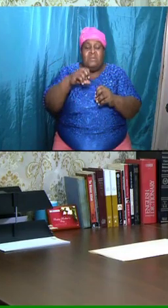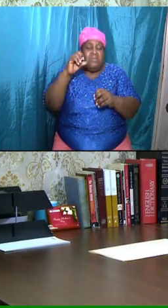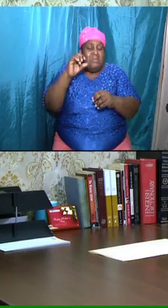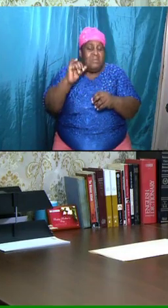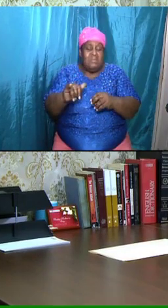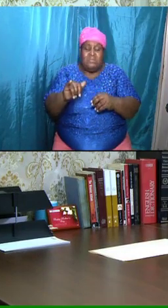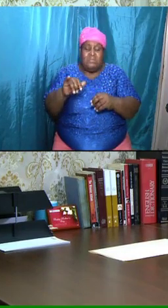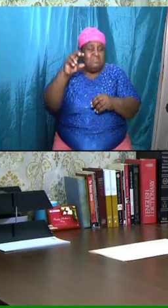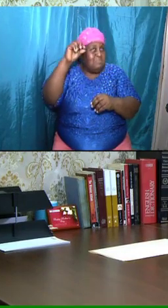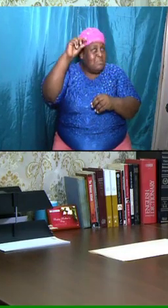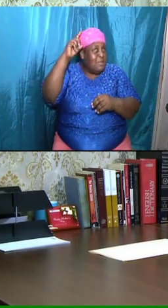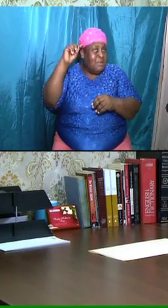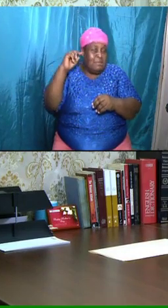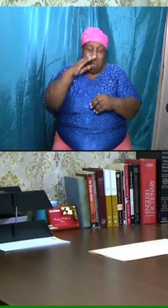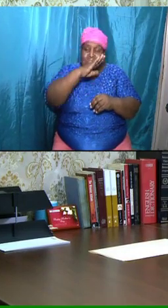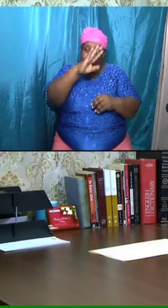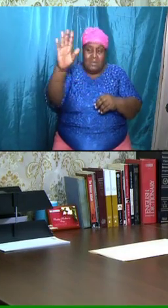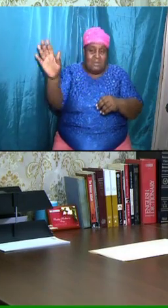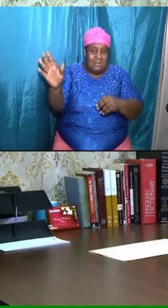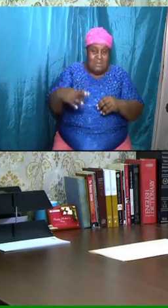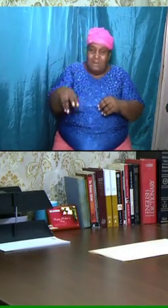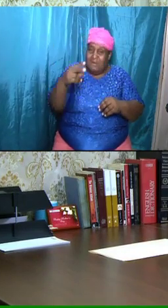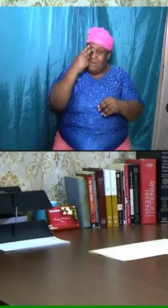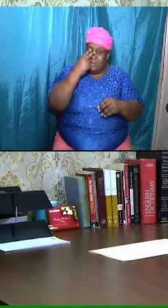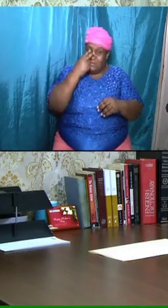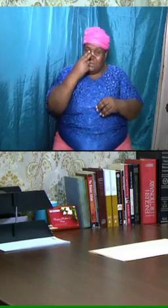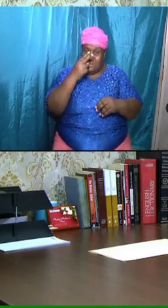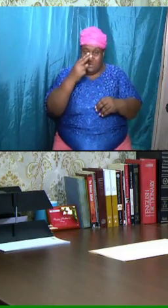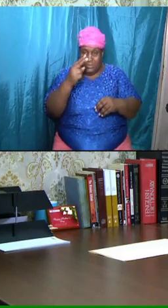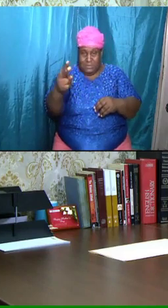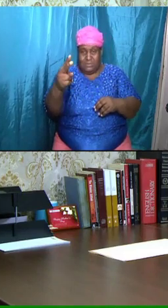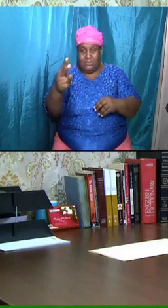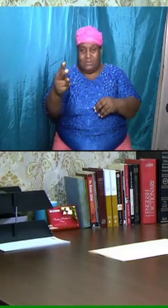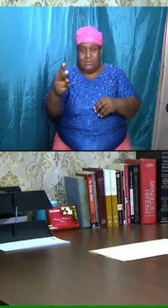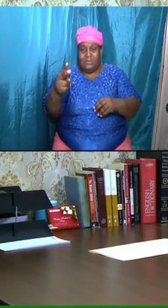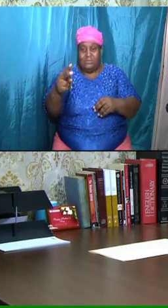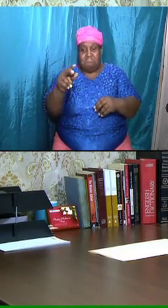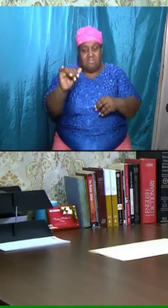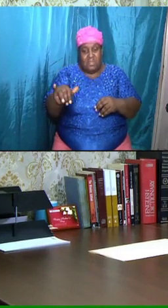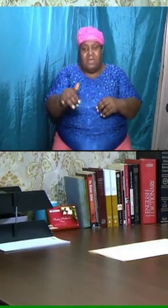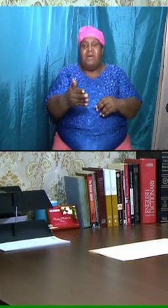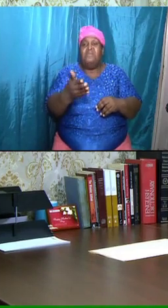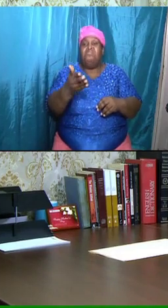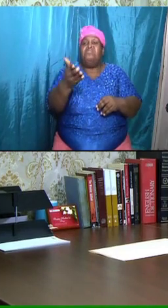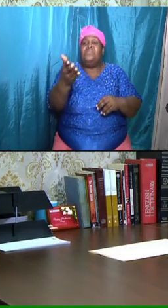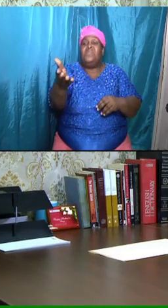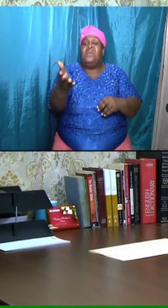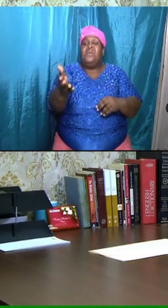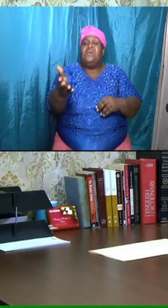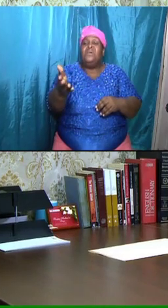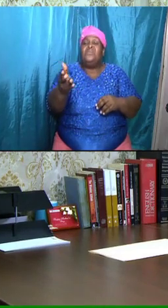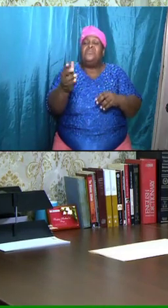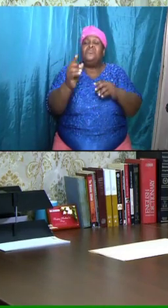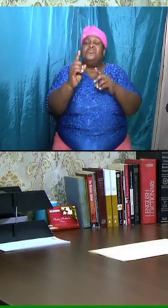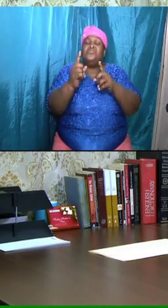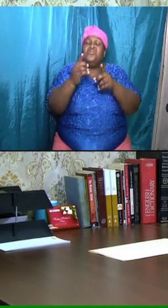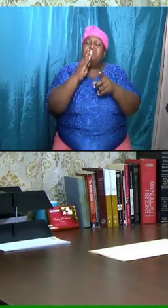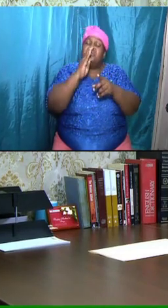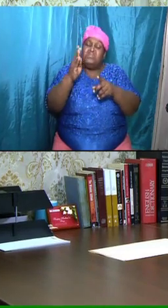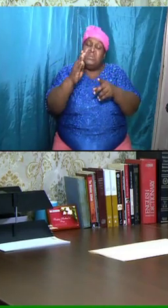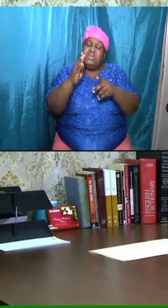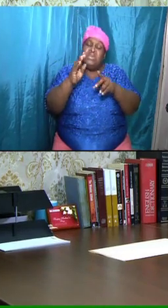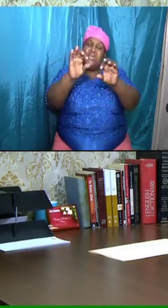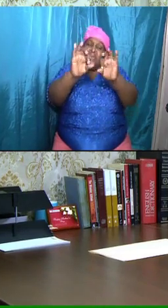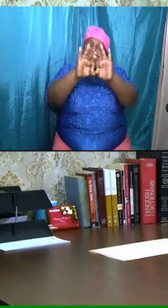see exactly that there was going to be a body of